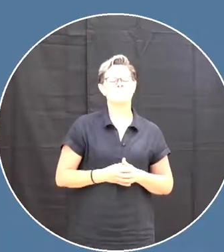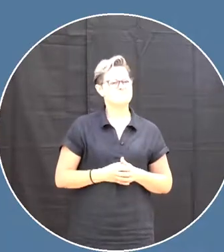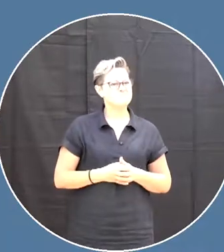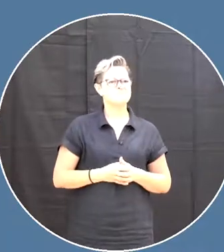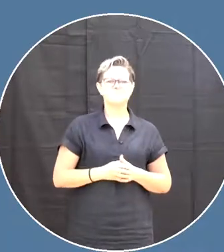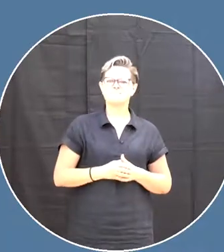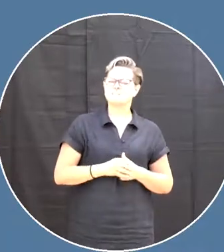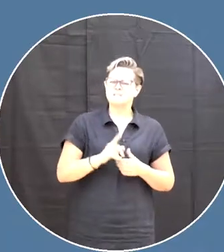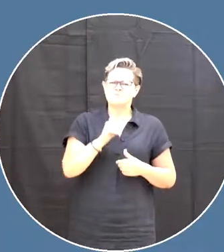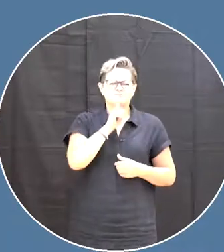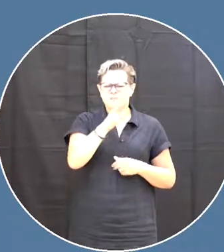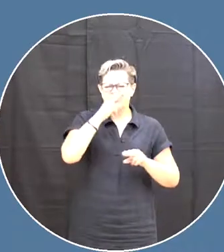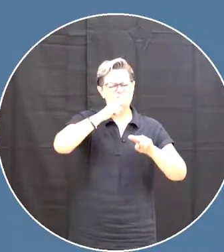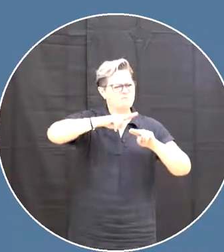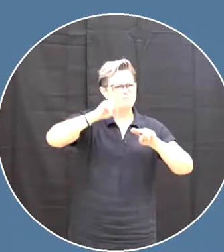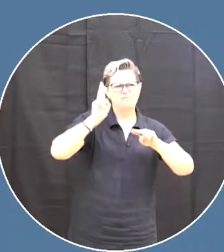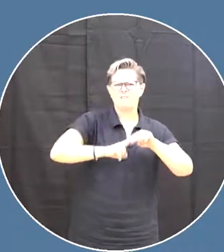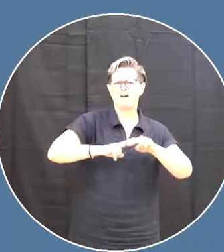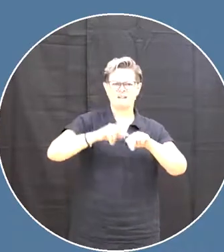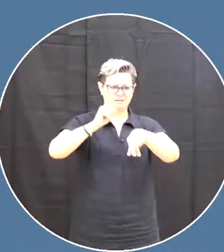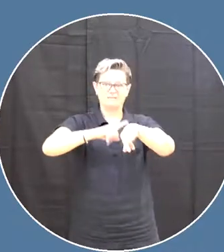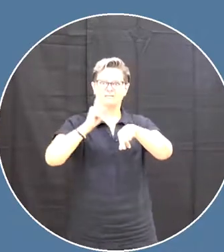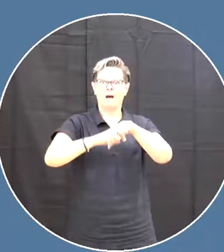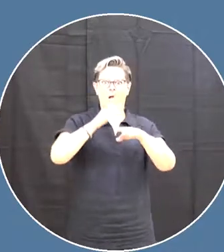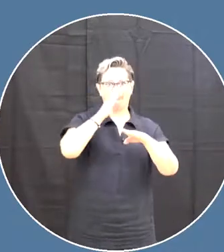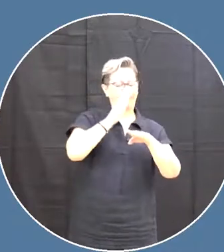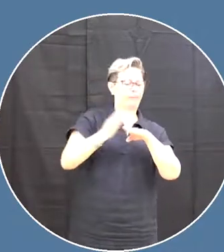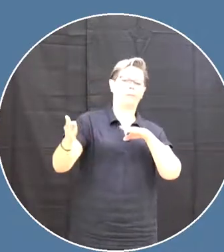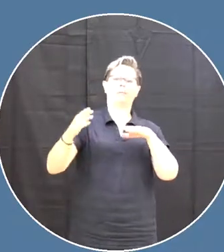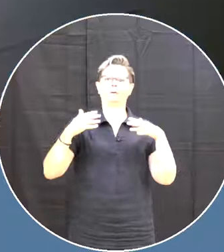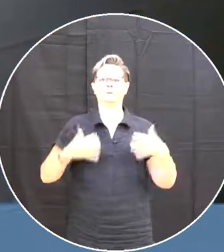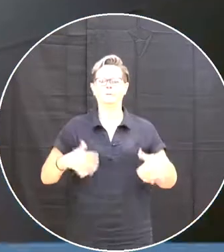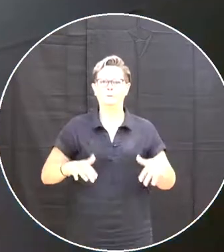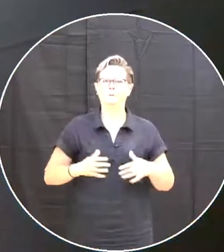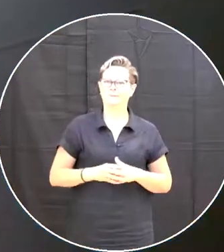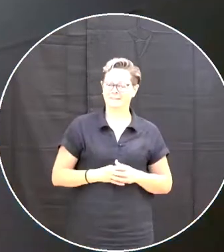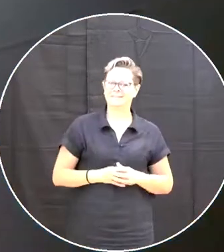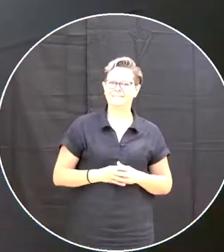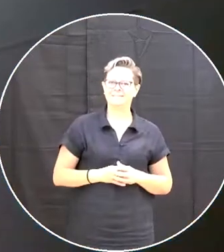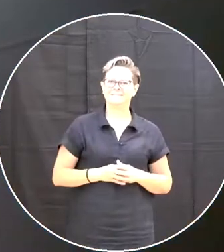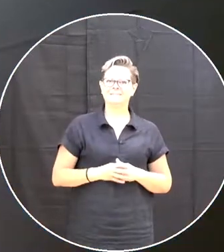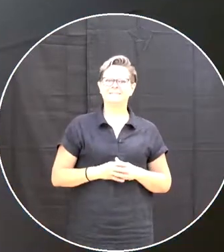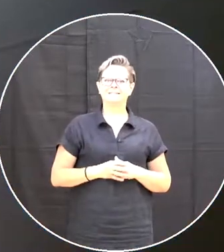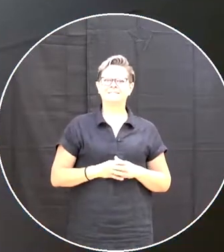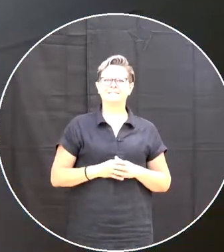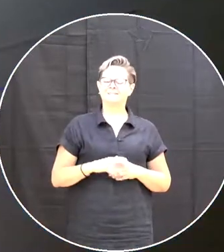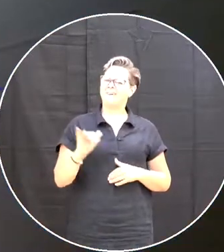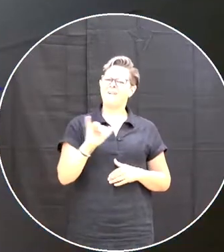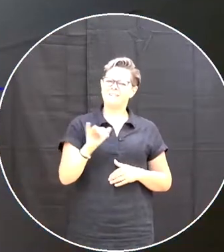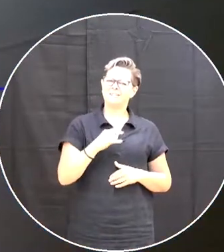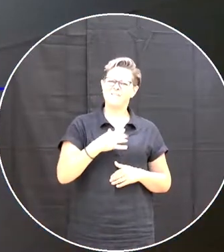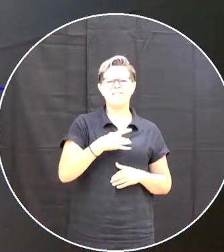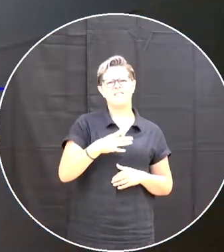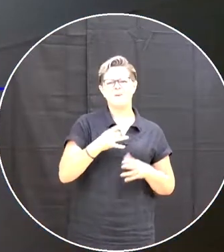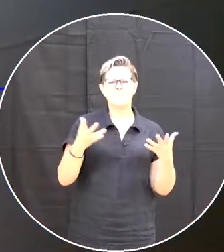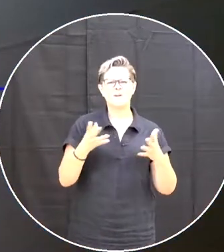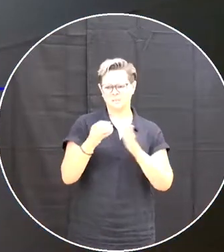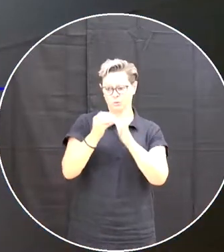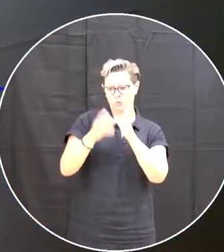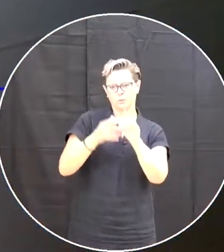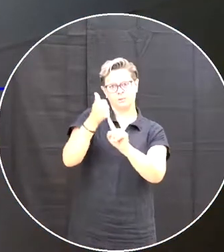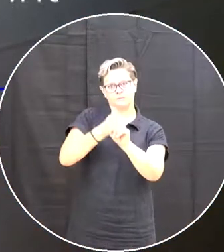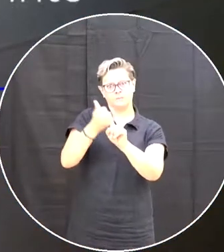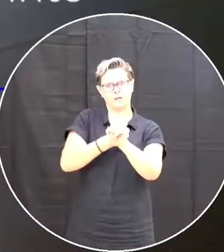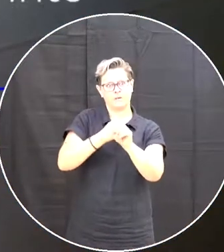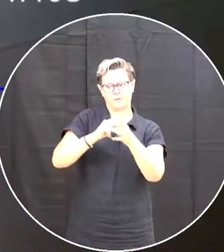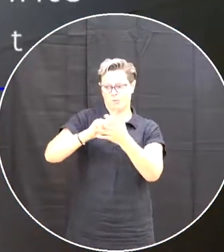so fun And it seems like the time passes so quickly And I also like how the students can take a project And